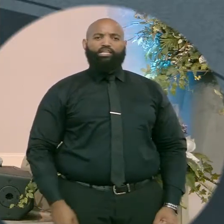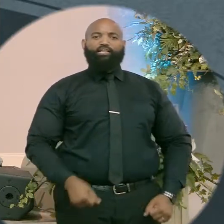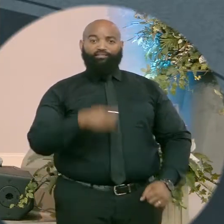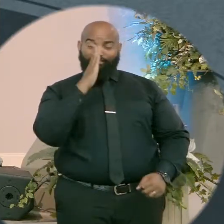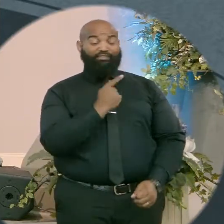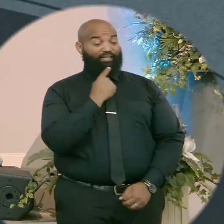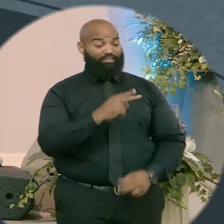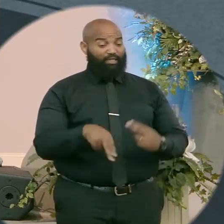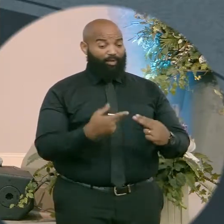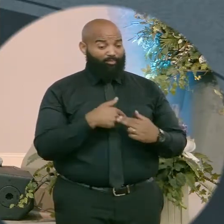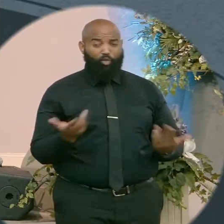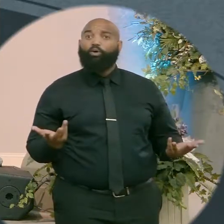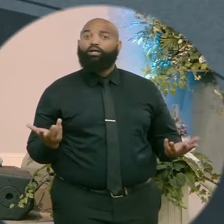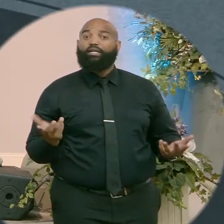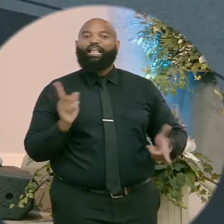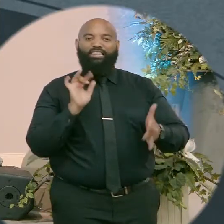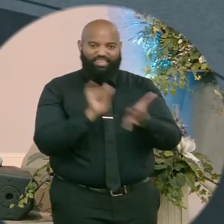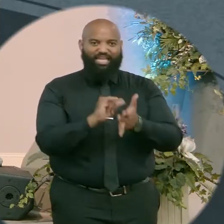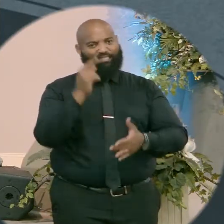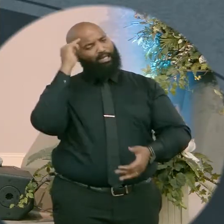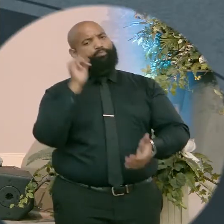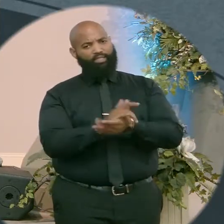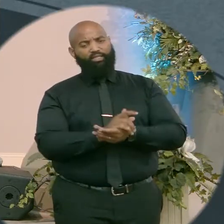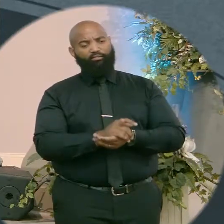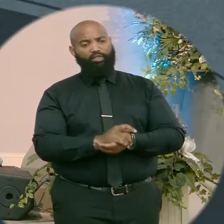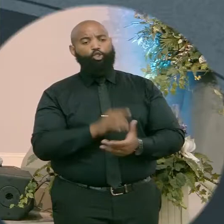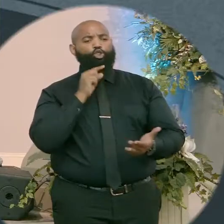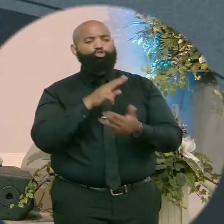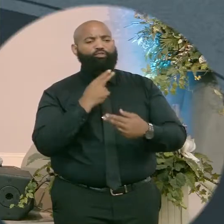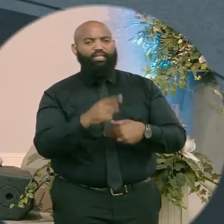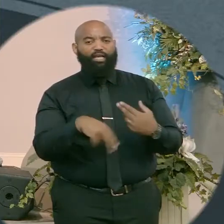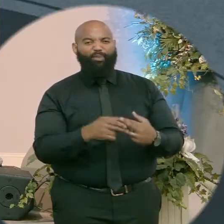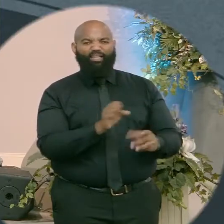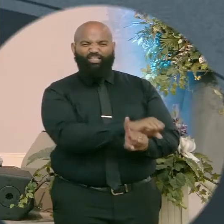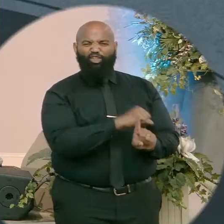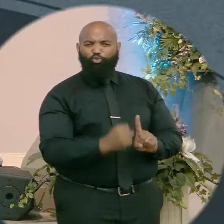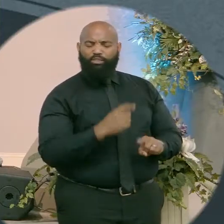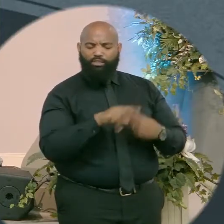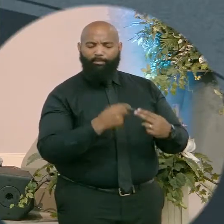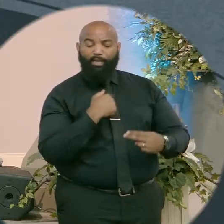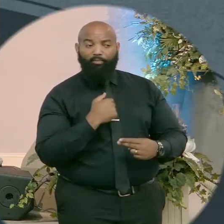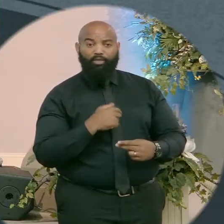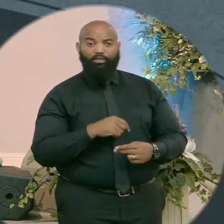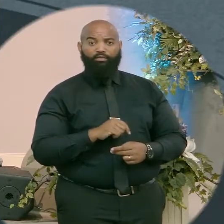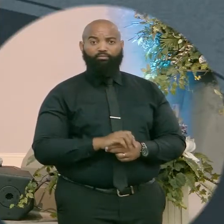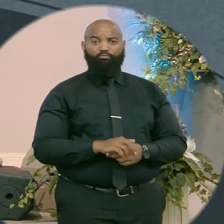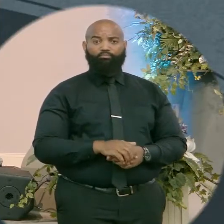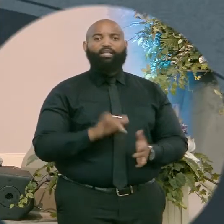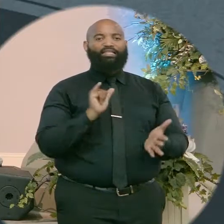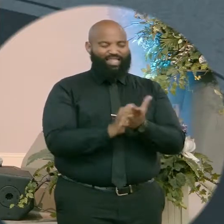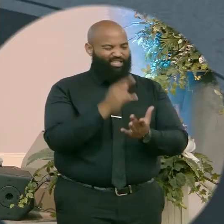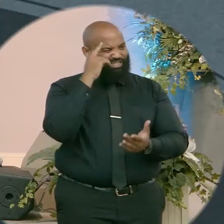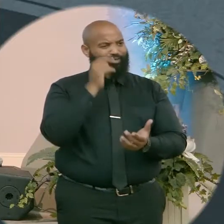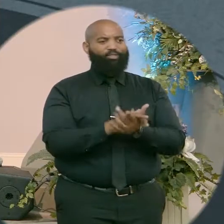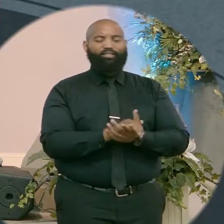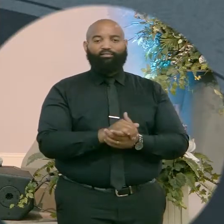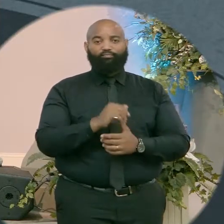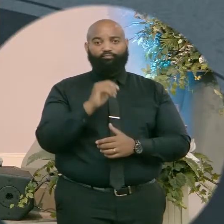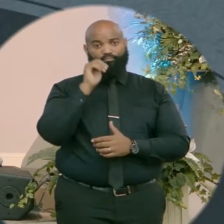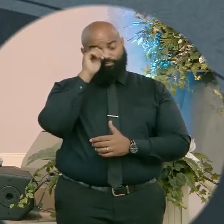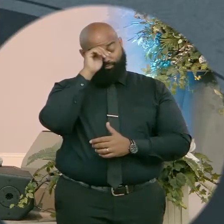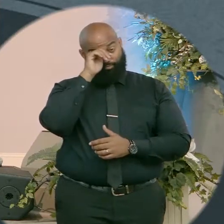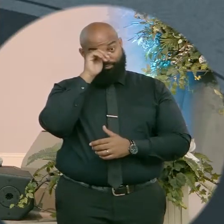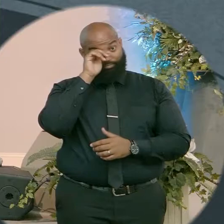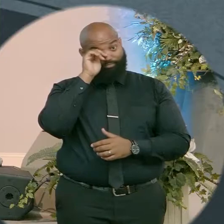God say about this thing? What does the truth say about this thing? What does the word say about this thing? You better